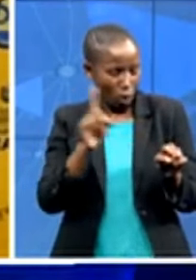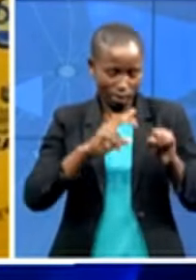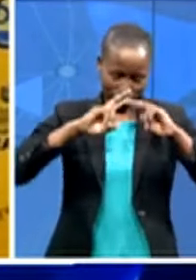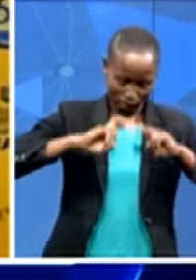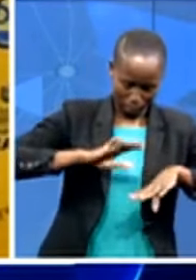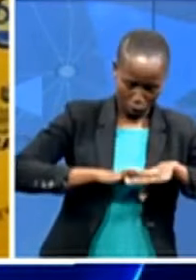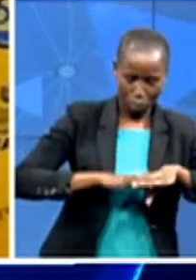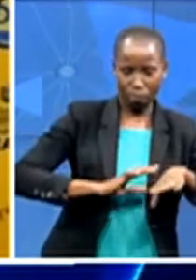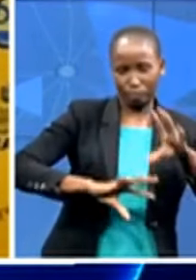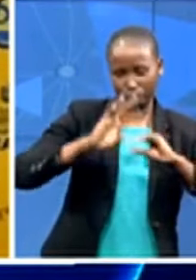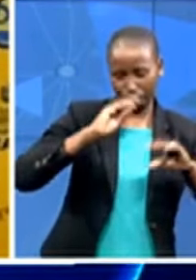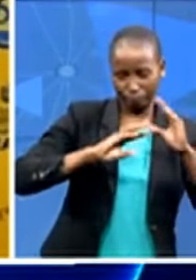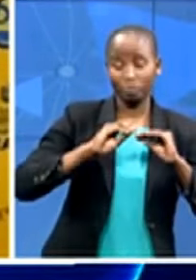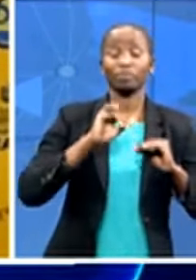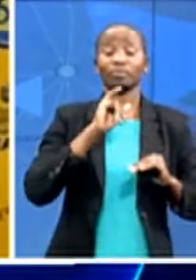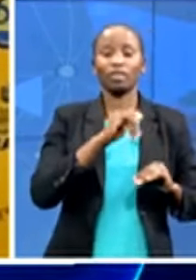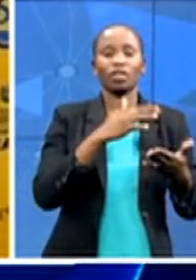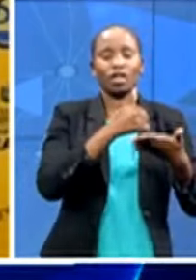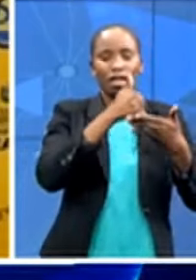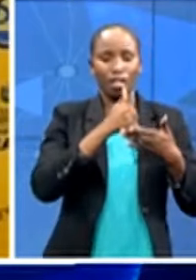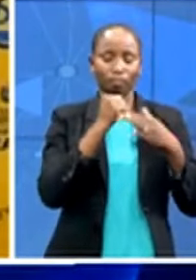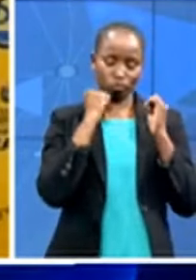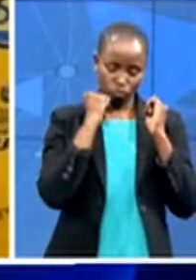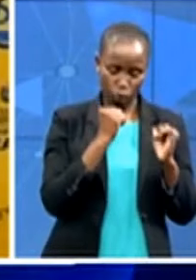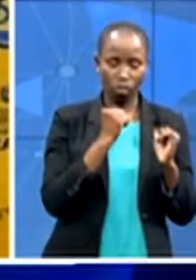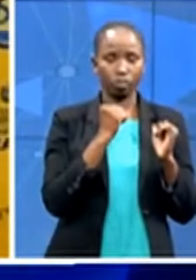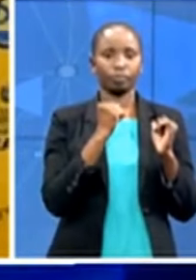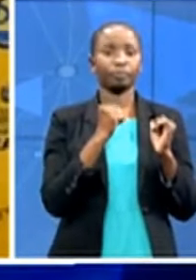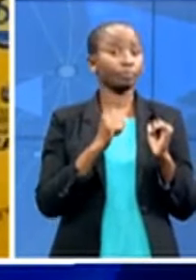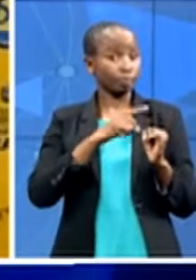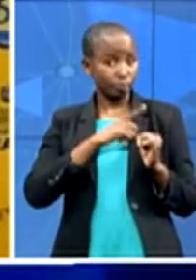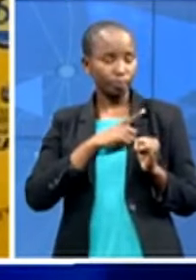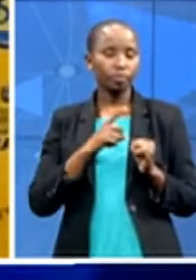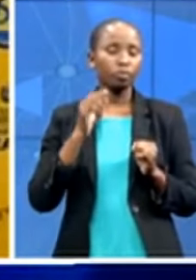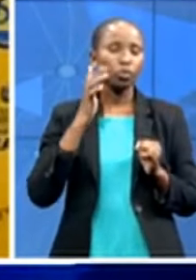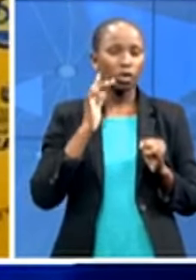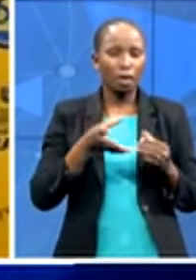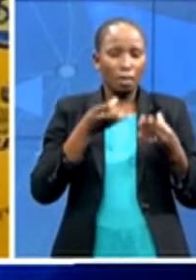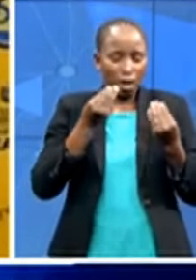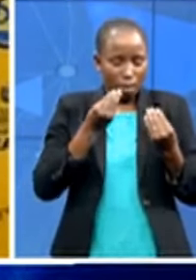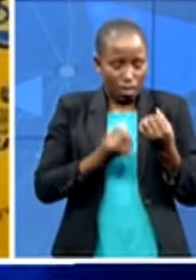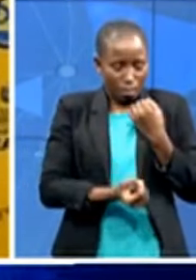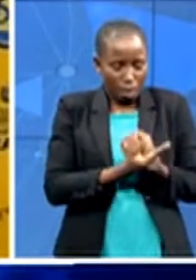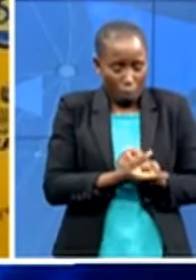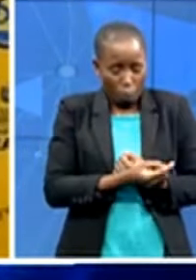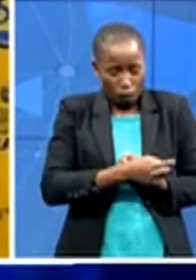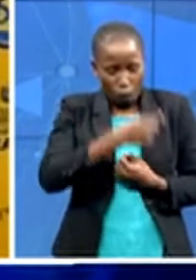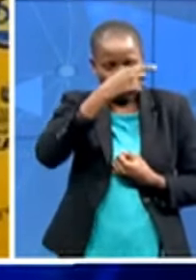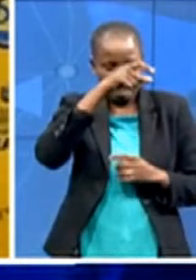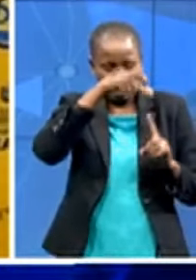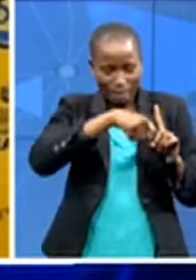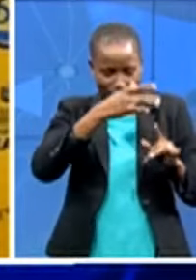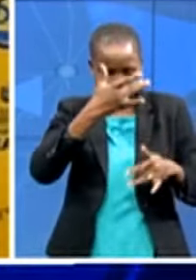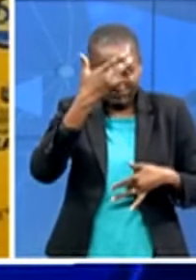such that when we register our first case as a province we were already ahead in terms of